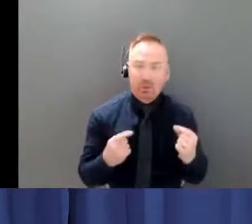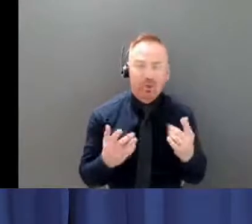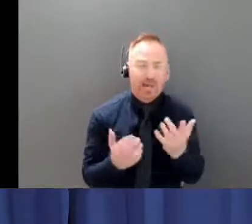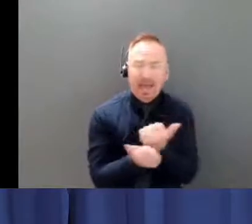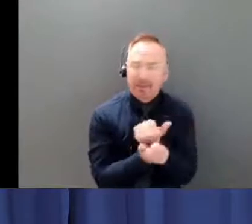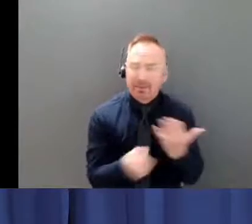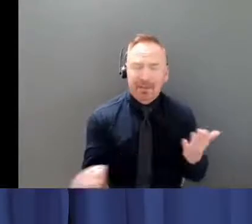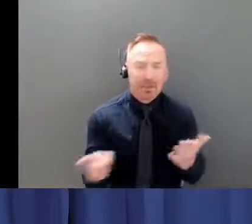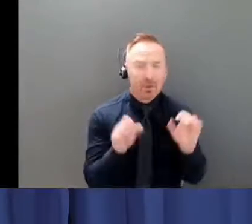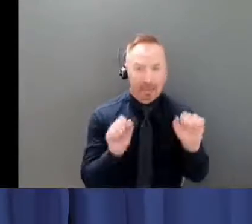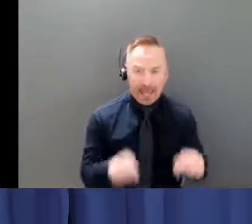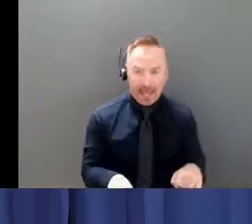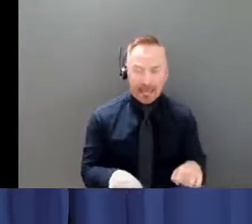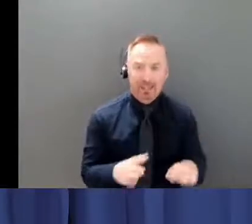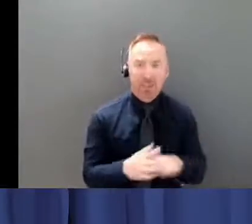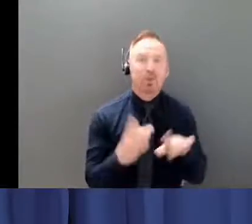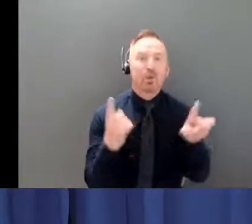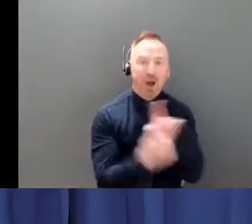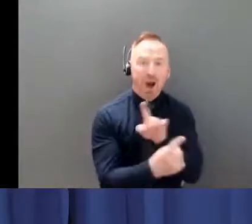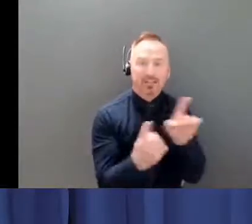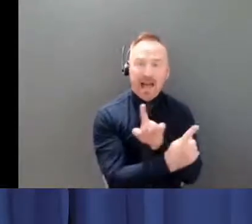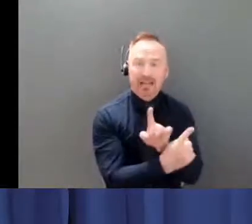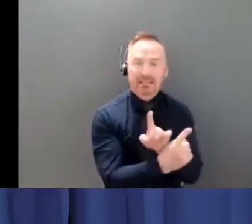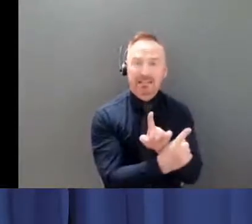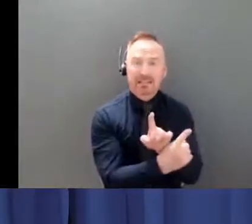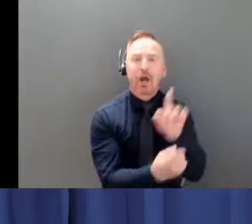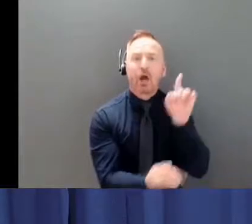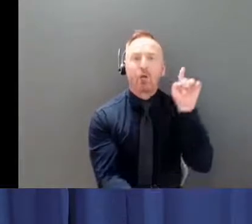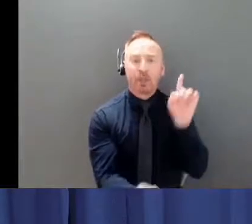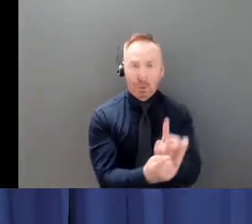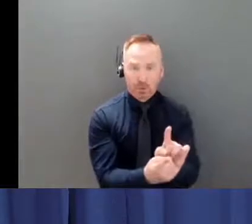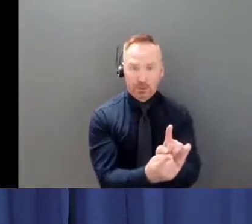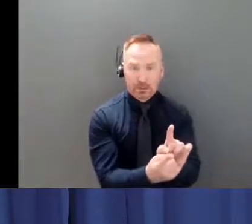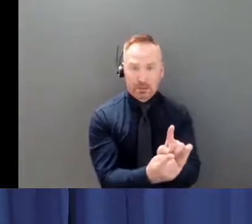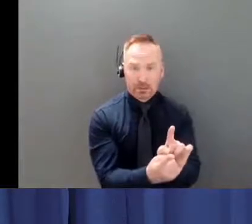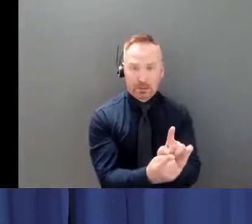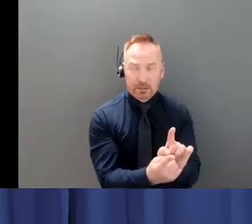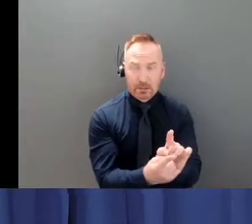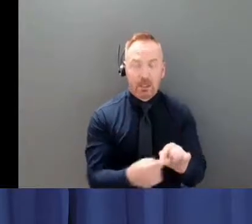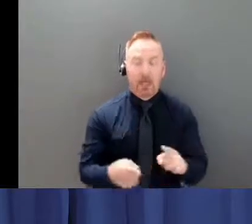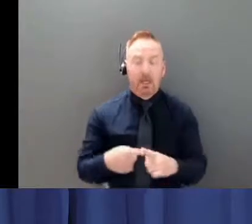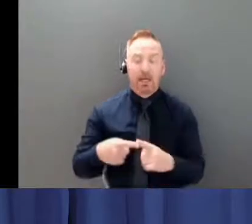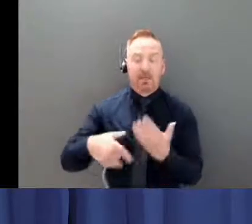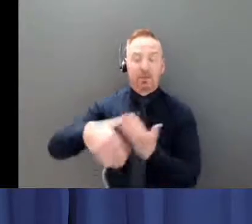here's what I'm asking you to do social gatherings